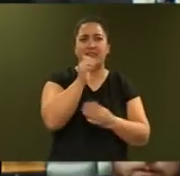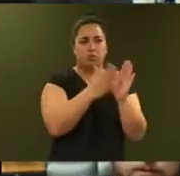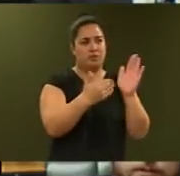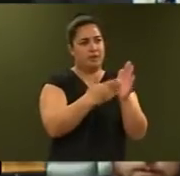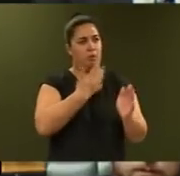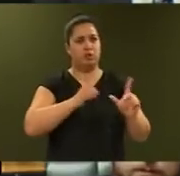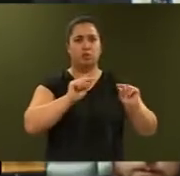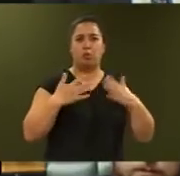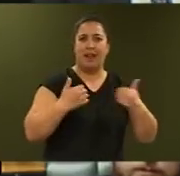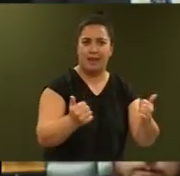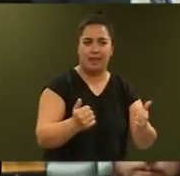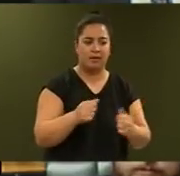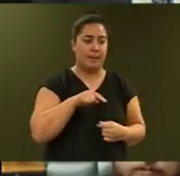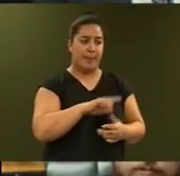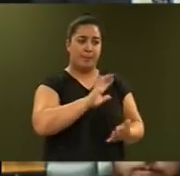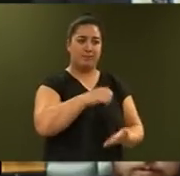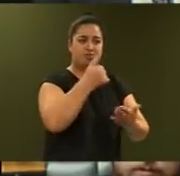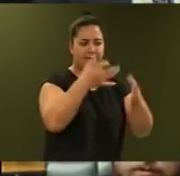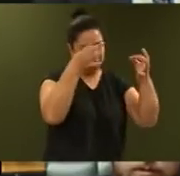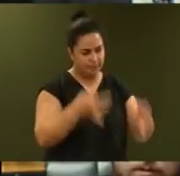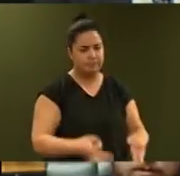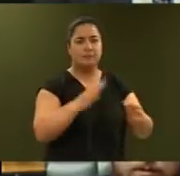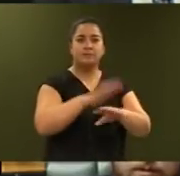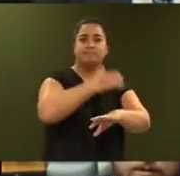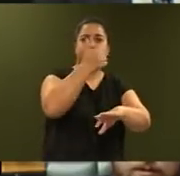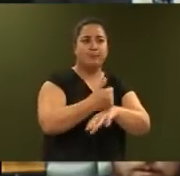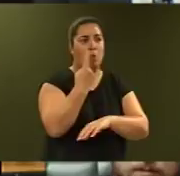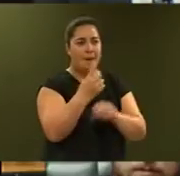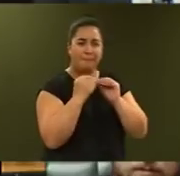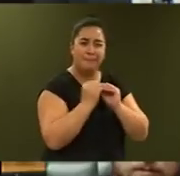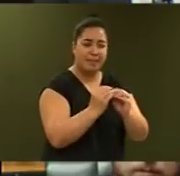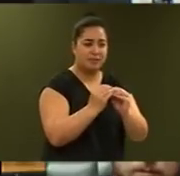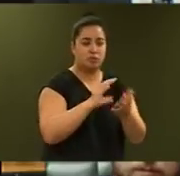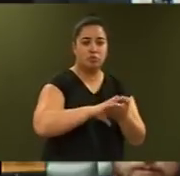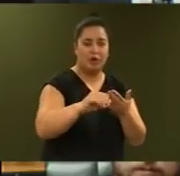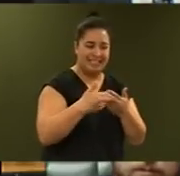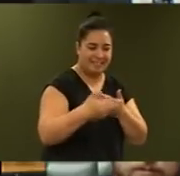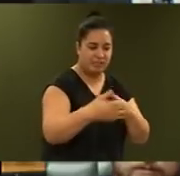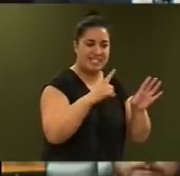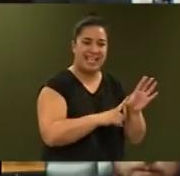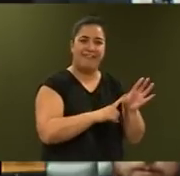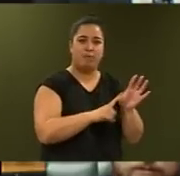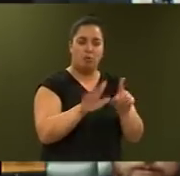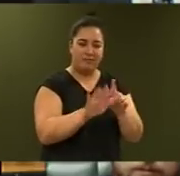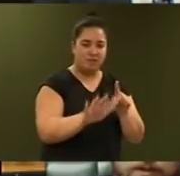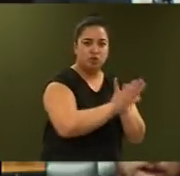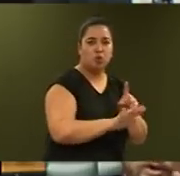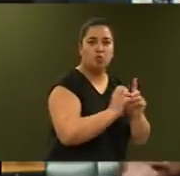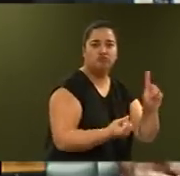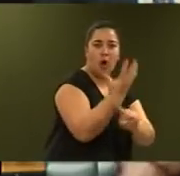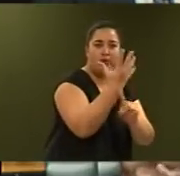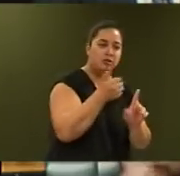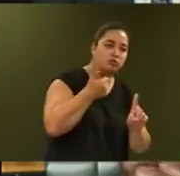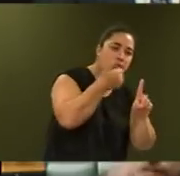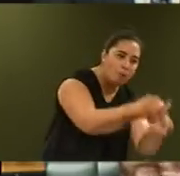This Budget formally establishes the $1 billion per year Provincial Growth Fund to support growth in